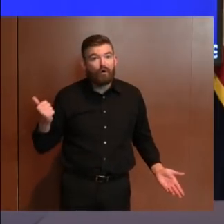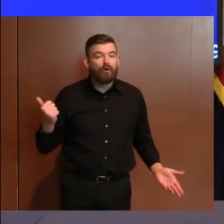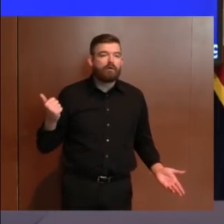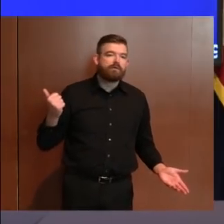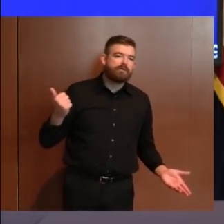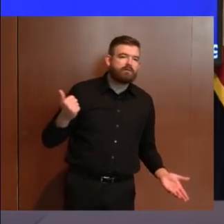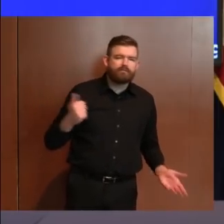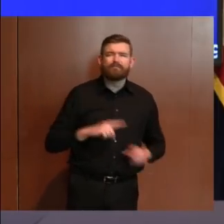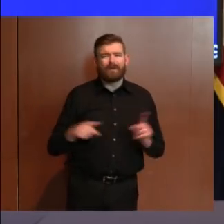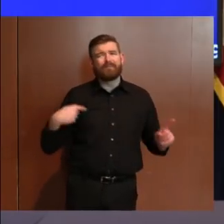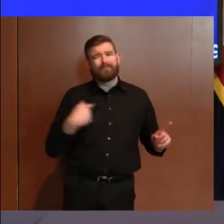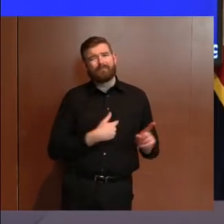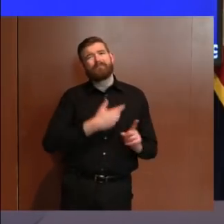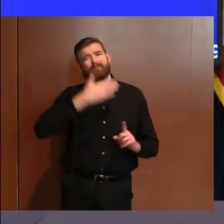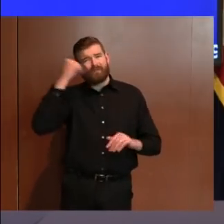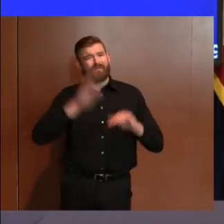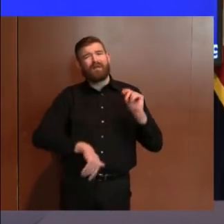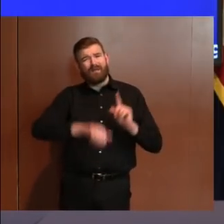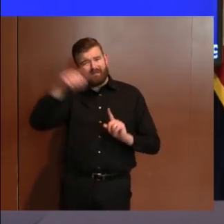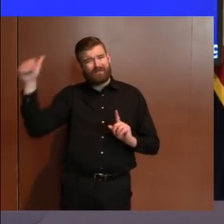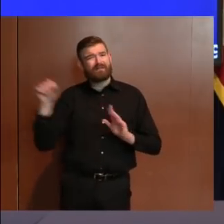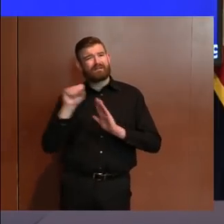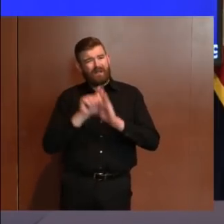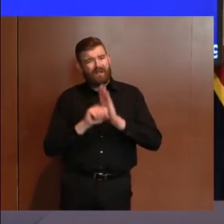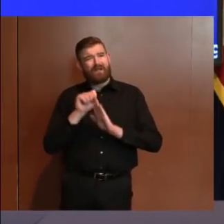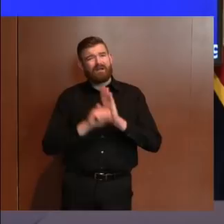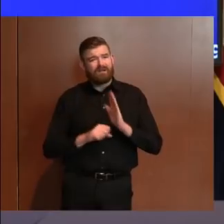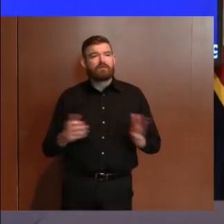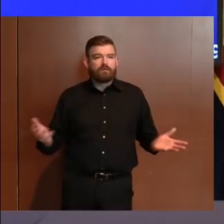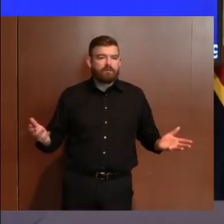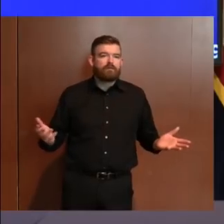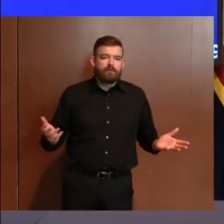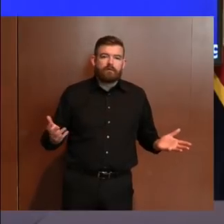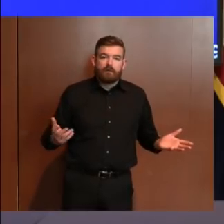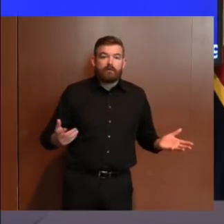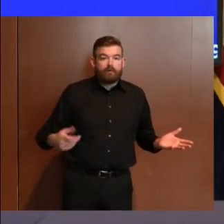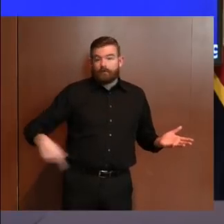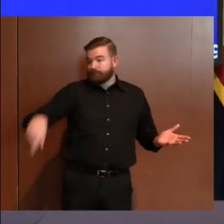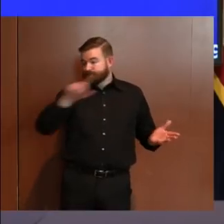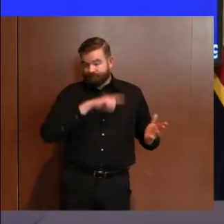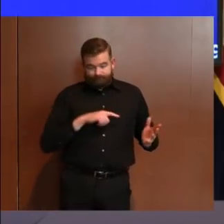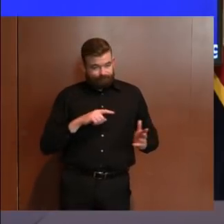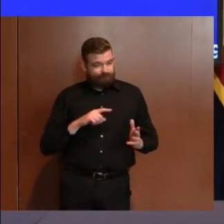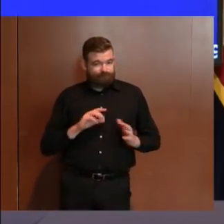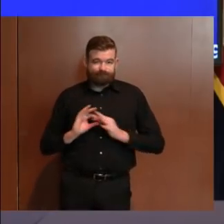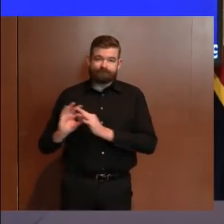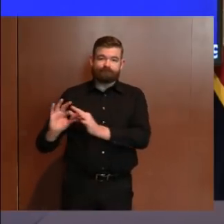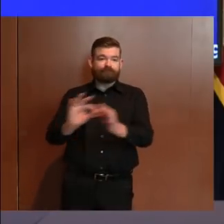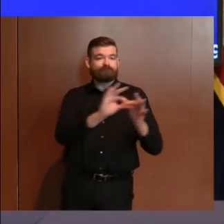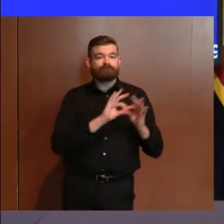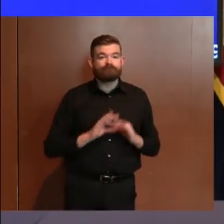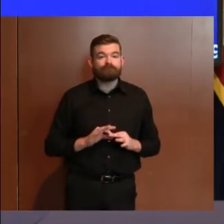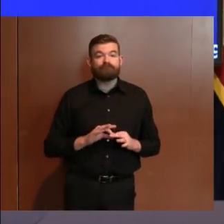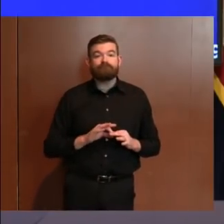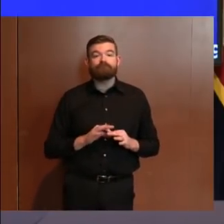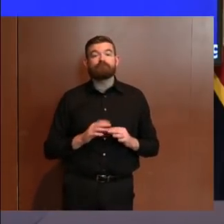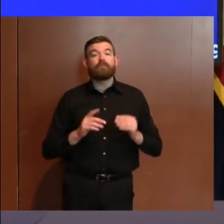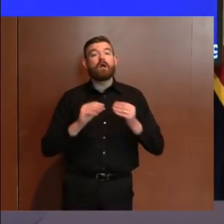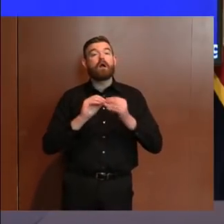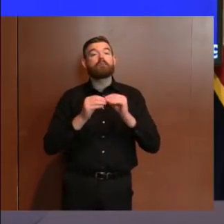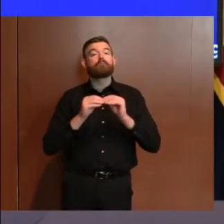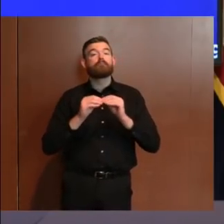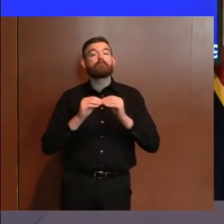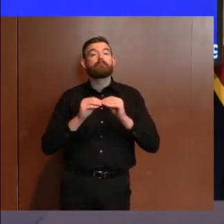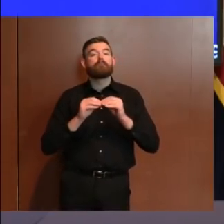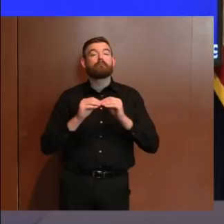that we're talking to, so this is, we're all in this together. The numbers are ginormous relative to anything we've